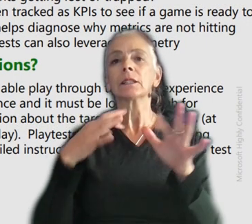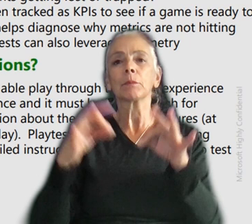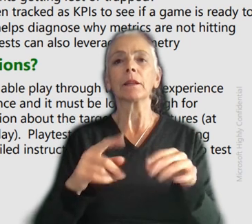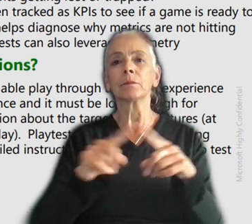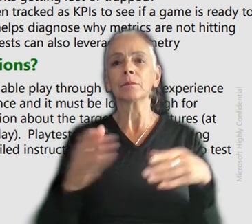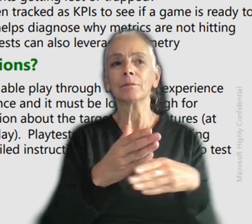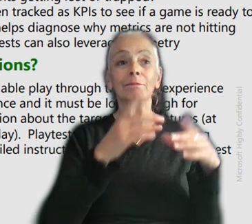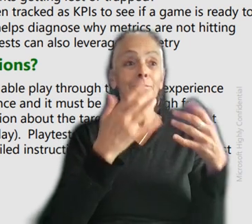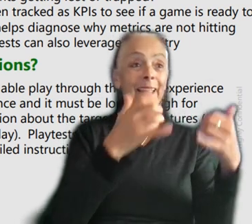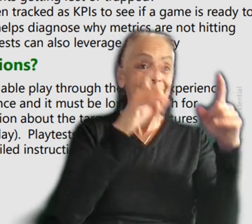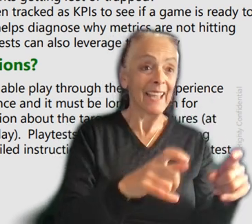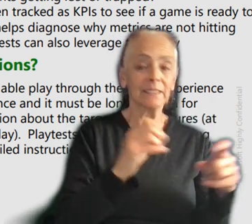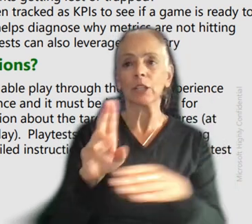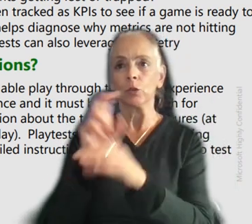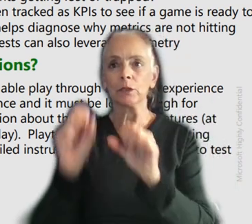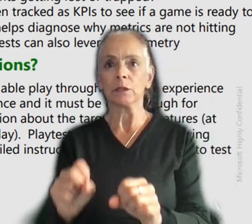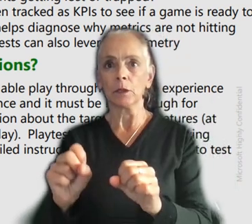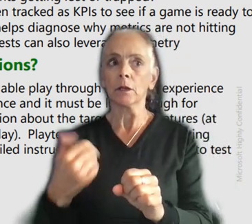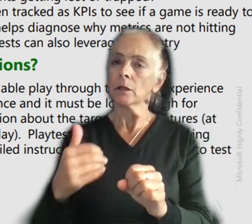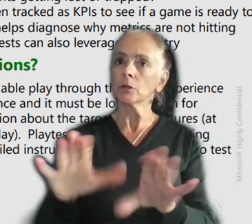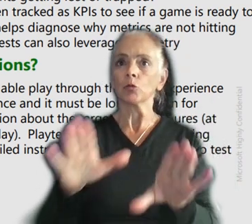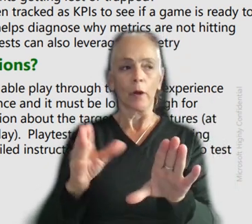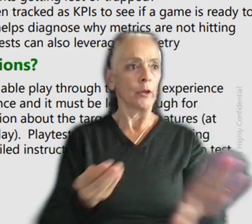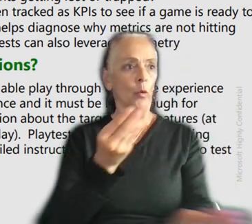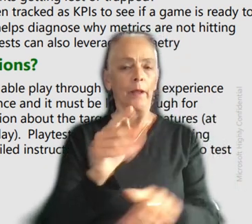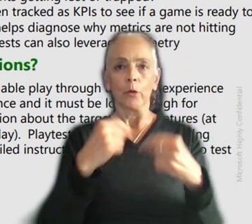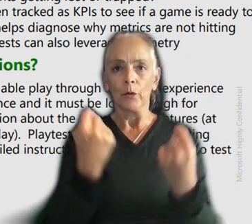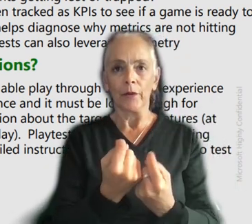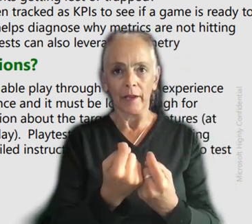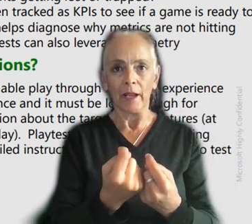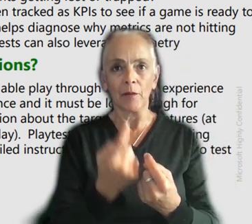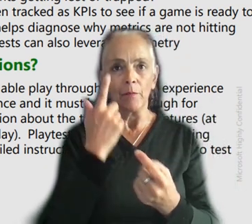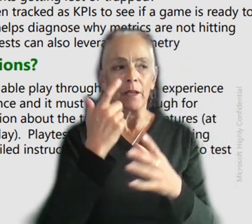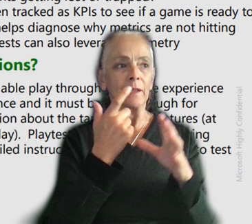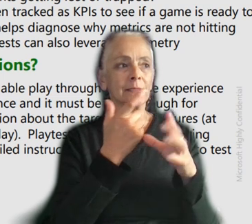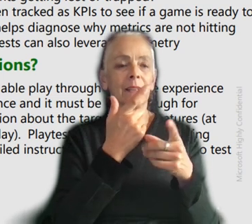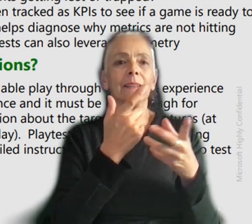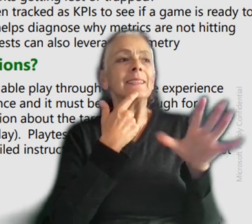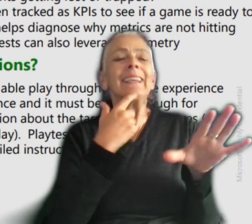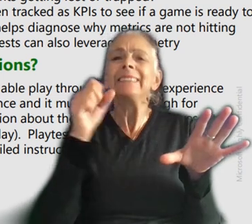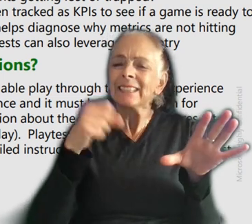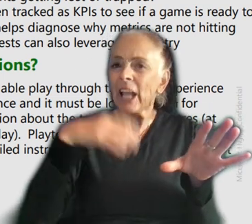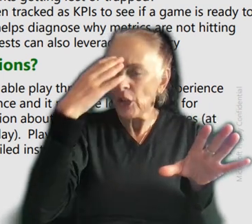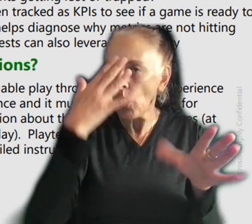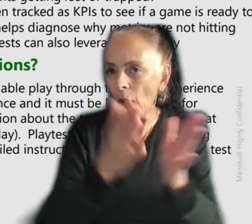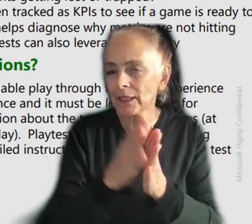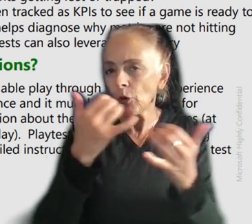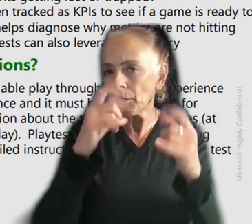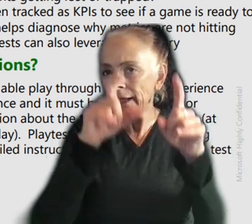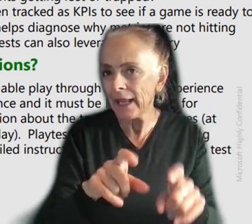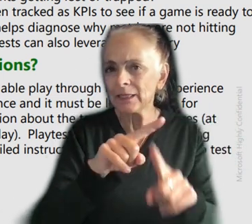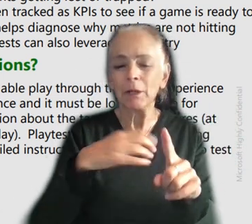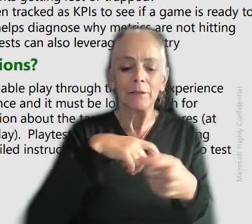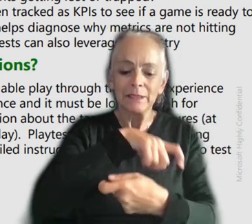incredibly useful for handing to teams because you go through and you say, yes, yes, yes, I know you're asking for a playtest. The way that we use the word playtest is very specific with